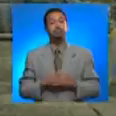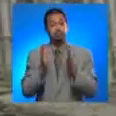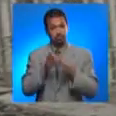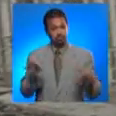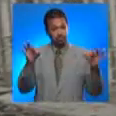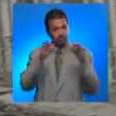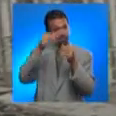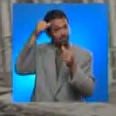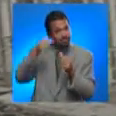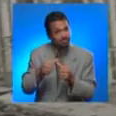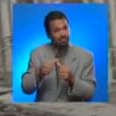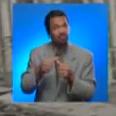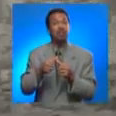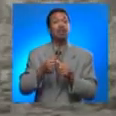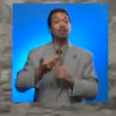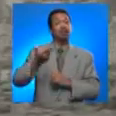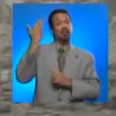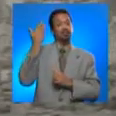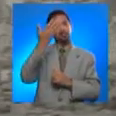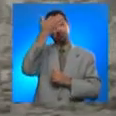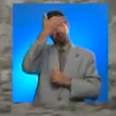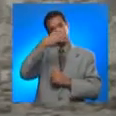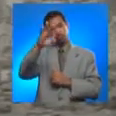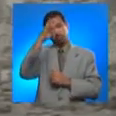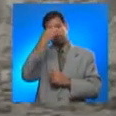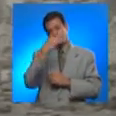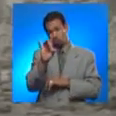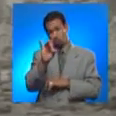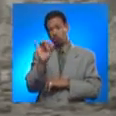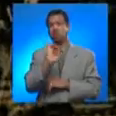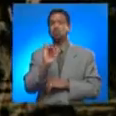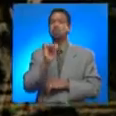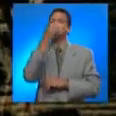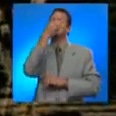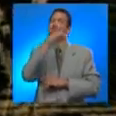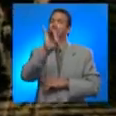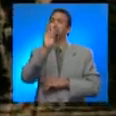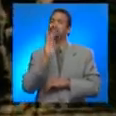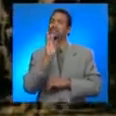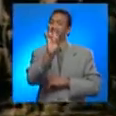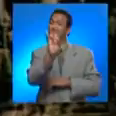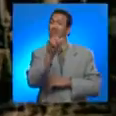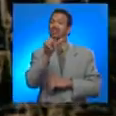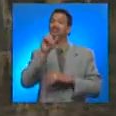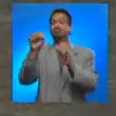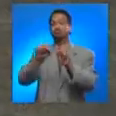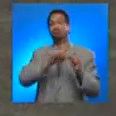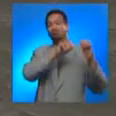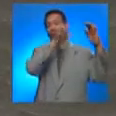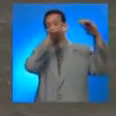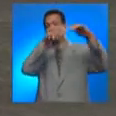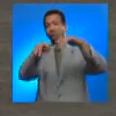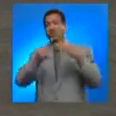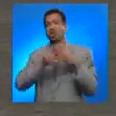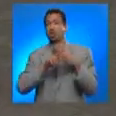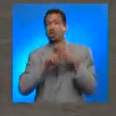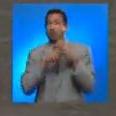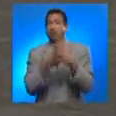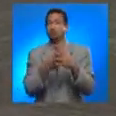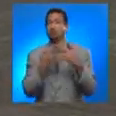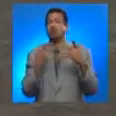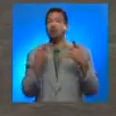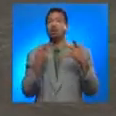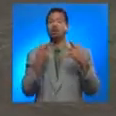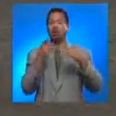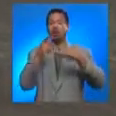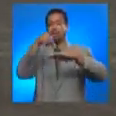It is important to remember that in 1918 and 1867, the tsunami began to hit some areas during or